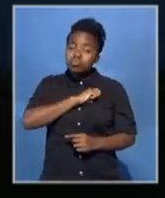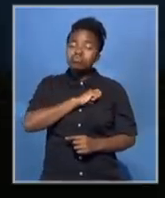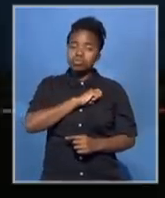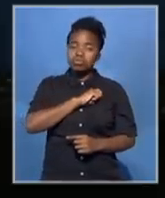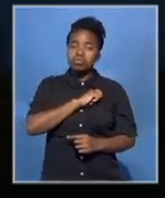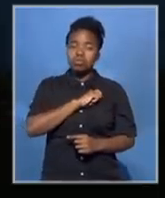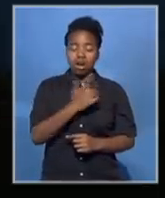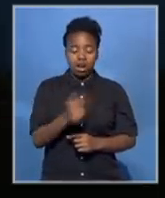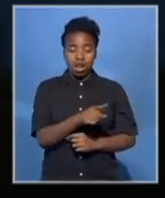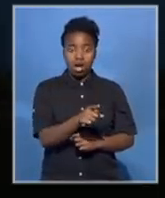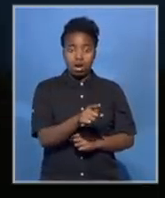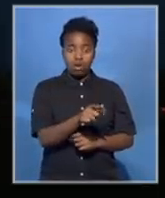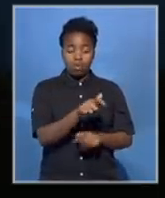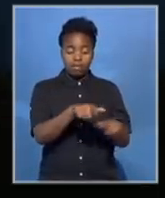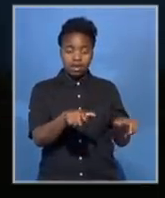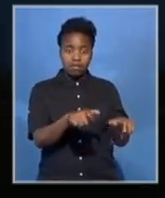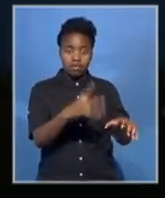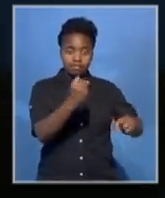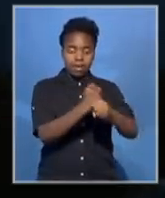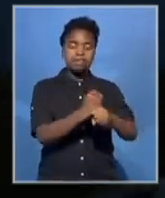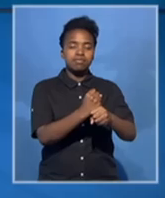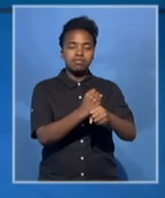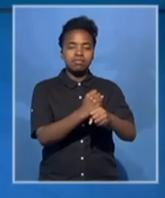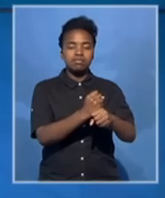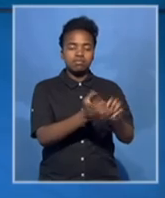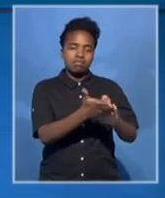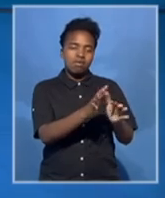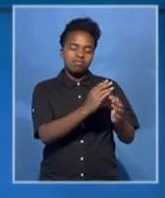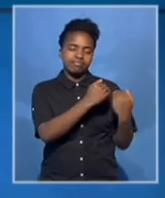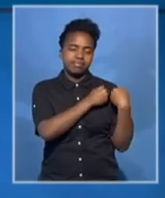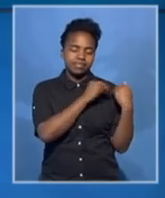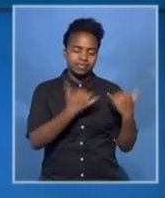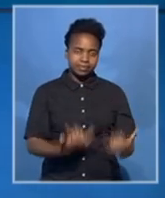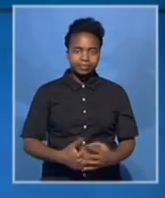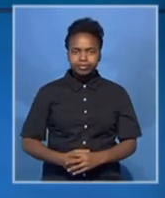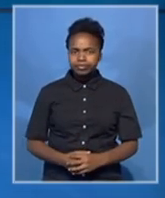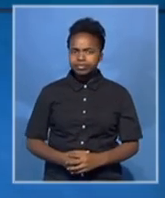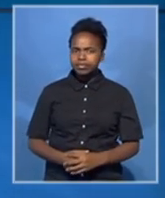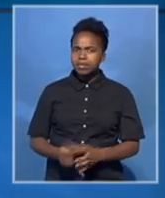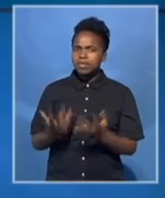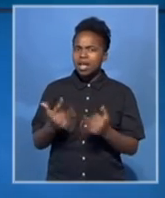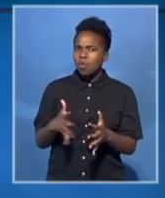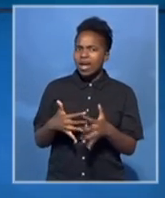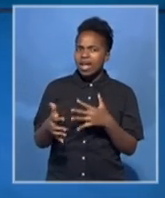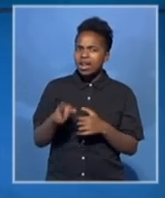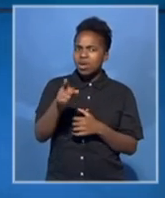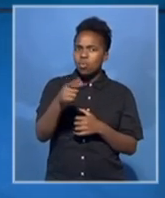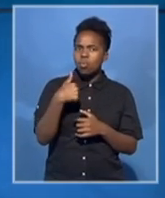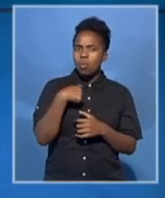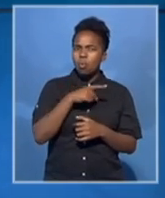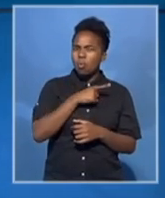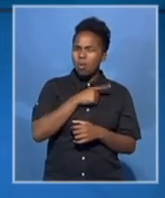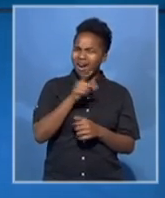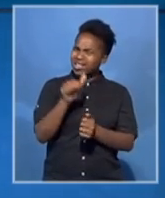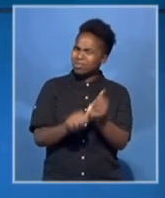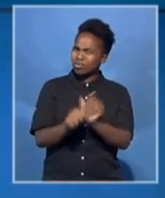hostage has been released and may be safe. Jack, any significance attached to this printing press? Why do you